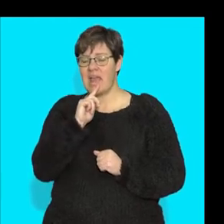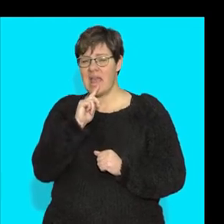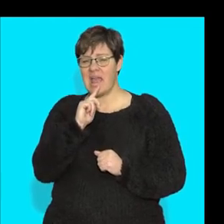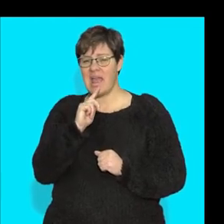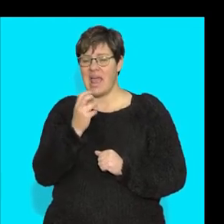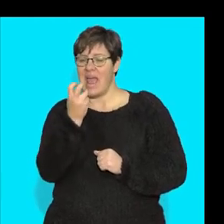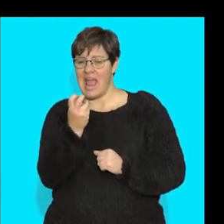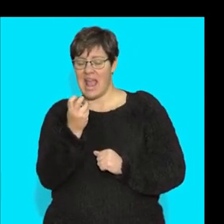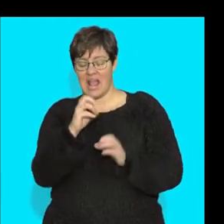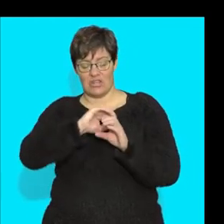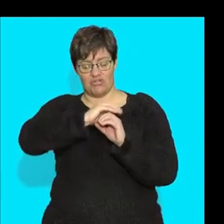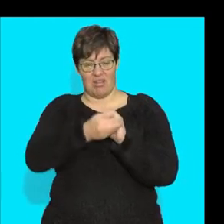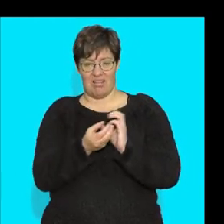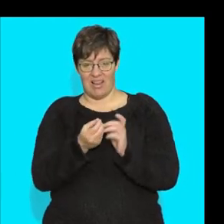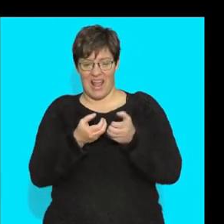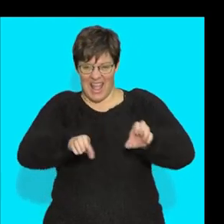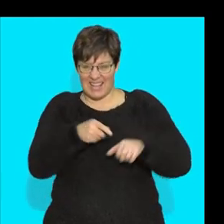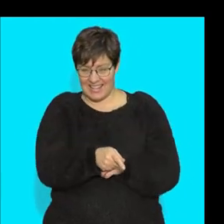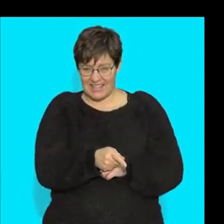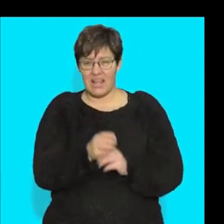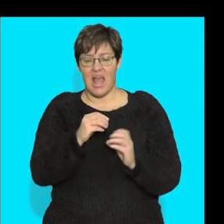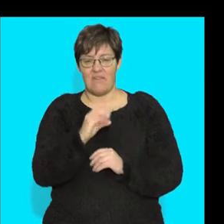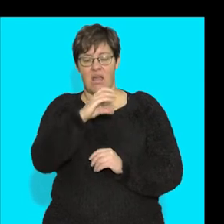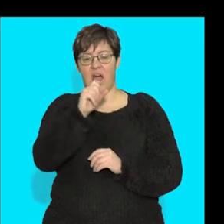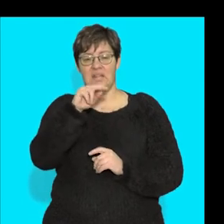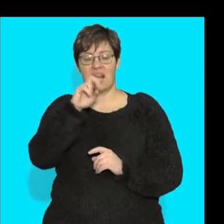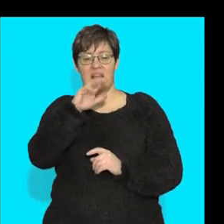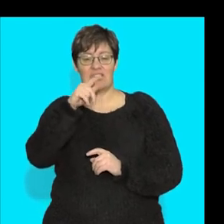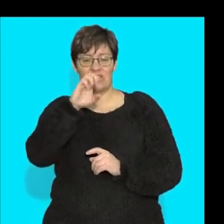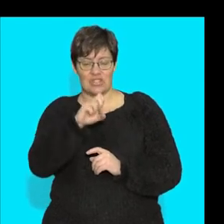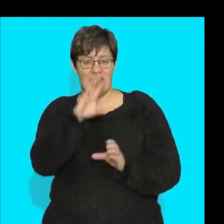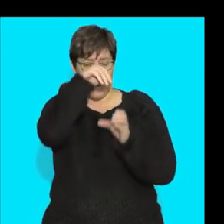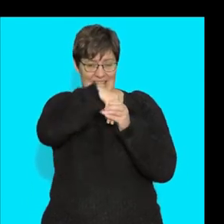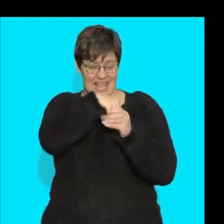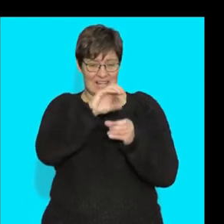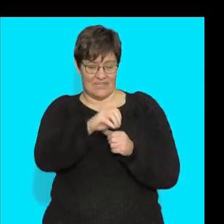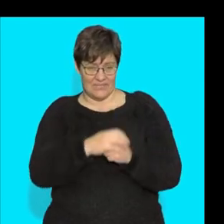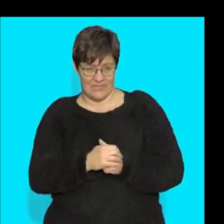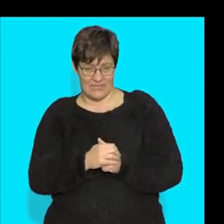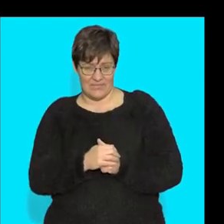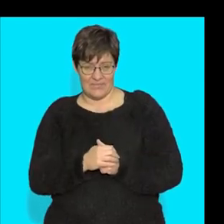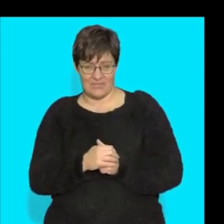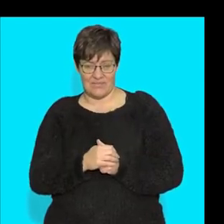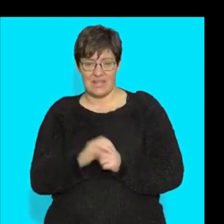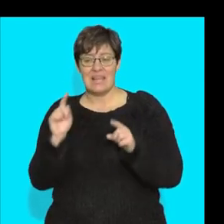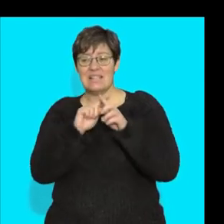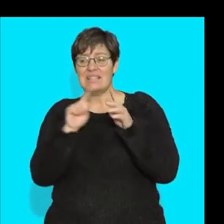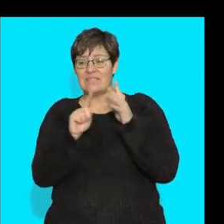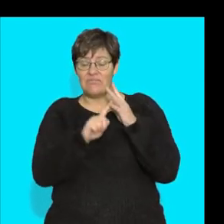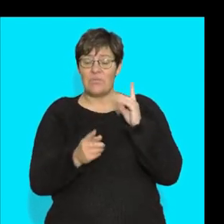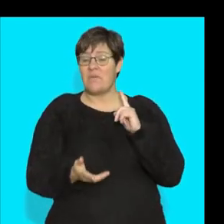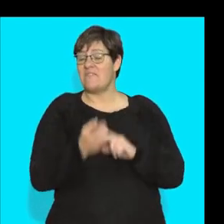eggshell, I've got cartilage cells inside of them. And the different cartilage that I'm going to find,